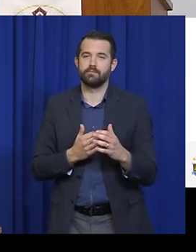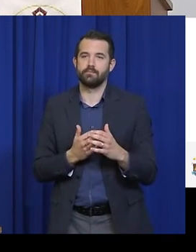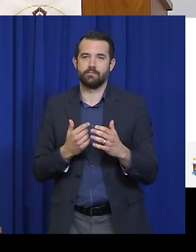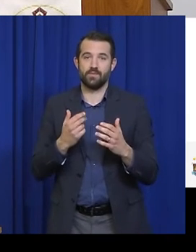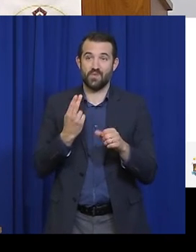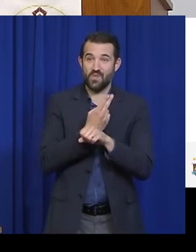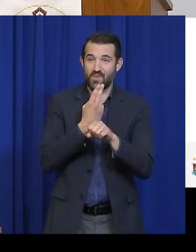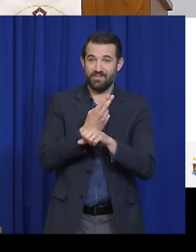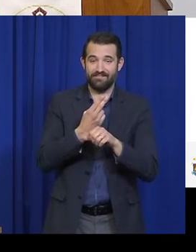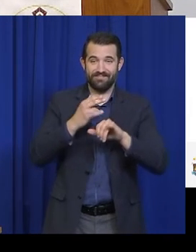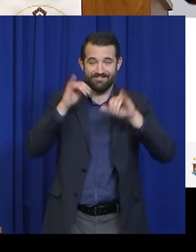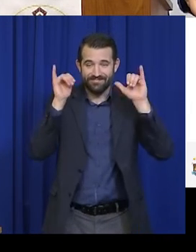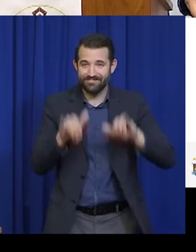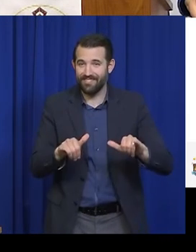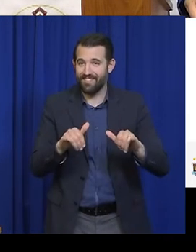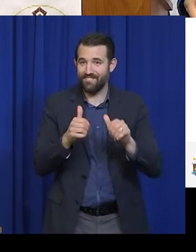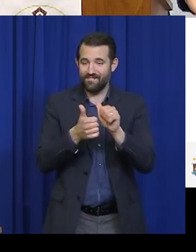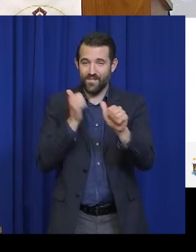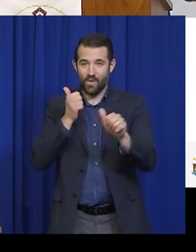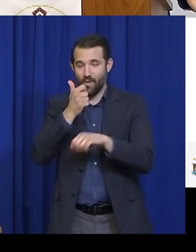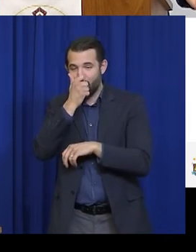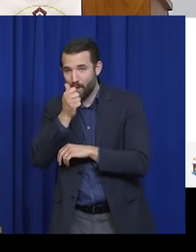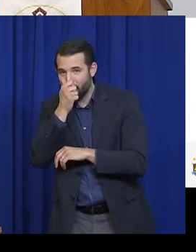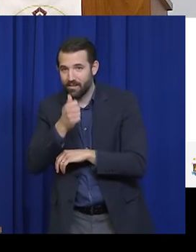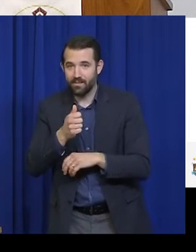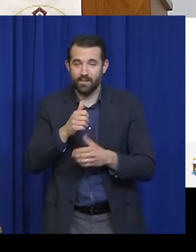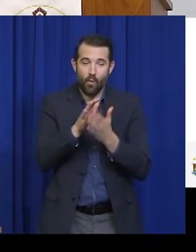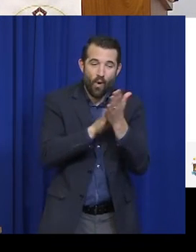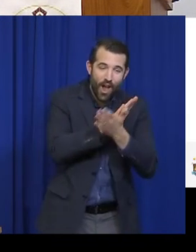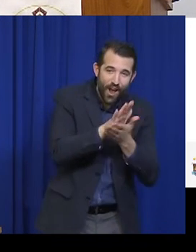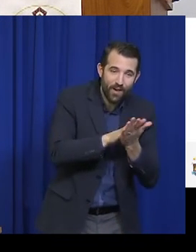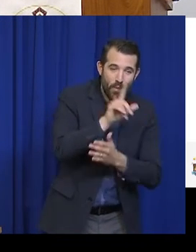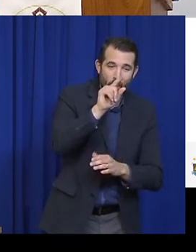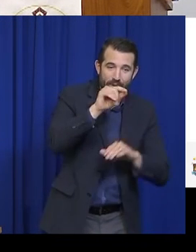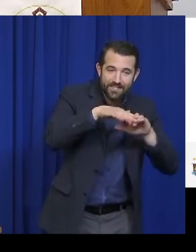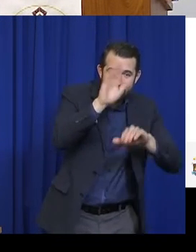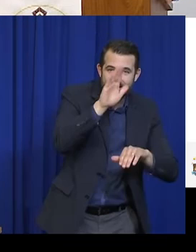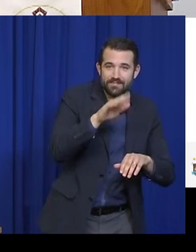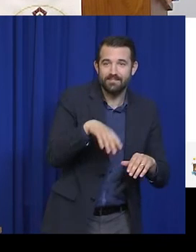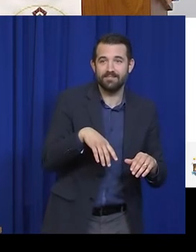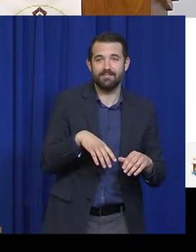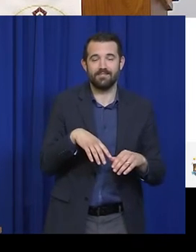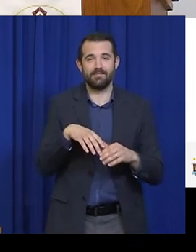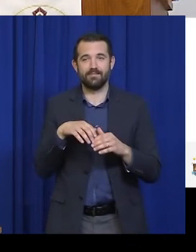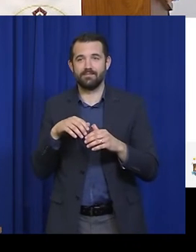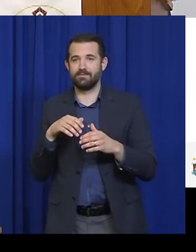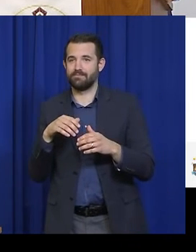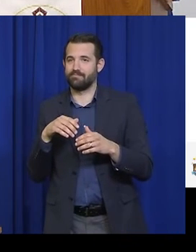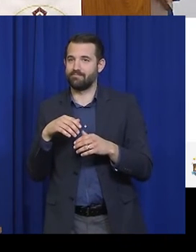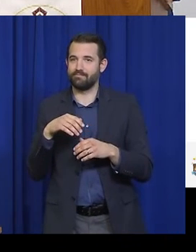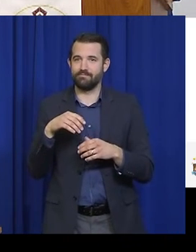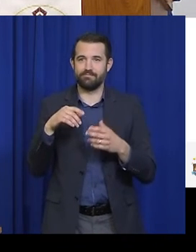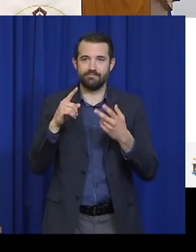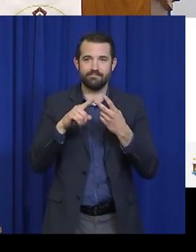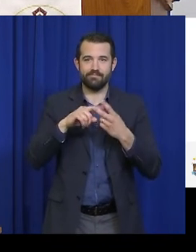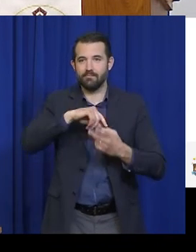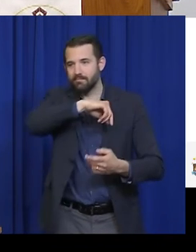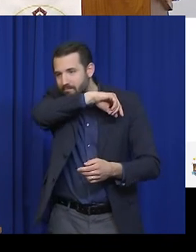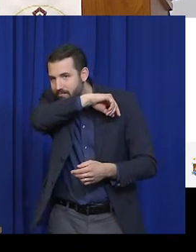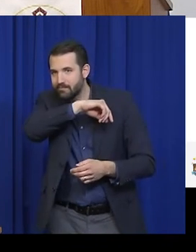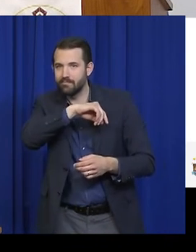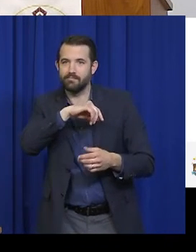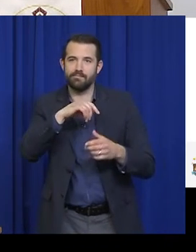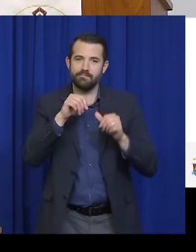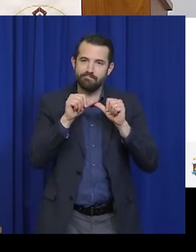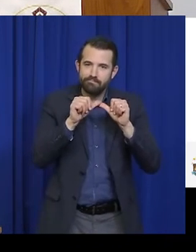catching a cold, washing your hands often for 20 seconds each time, cover coughs and sneezes,